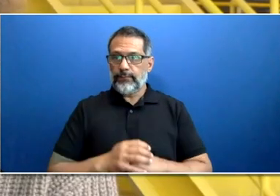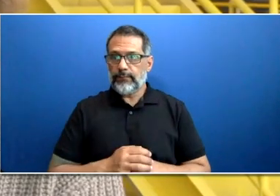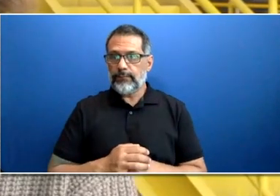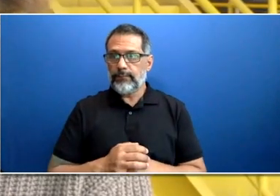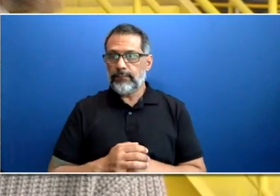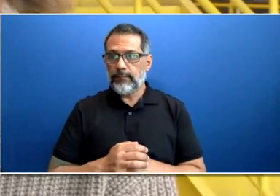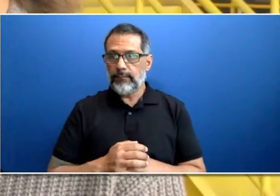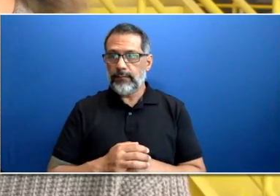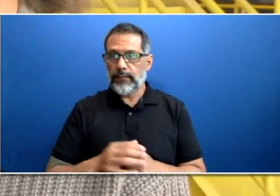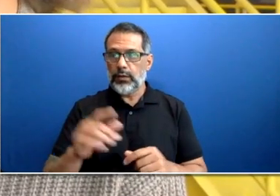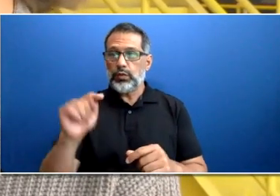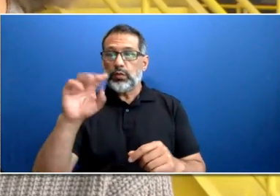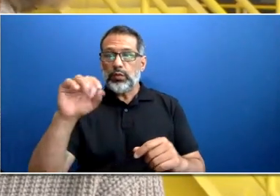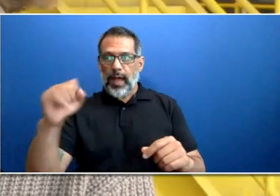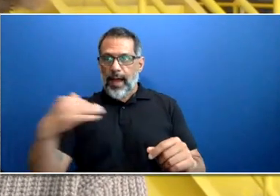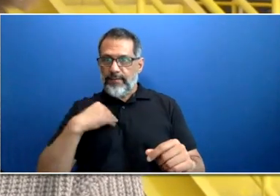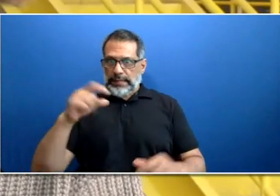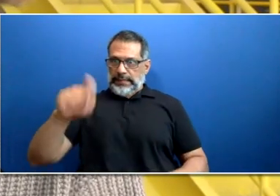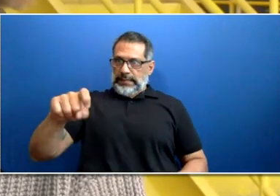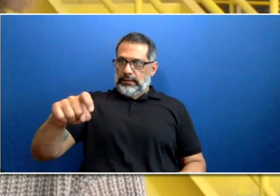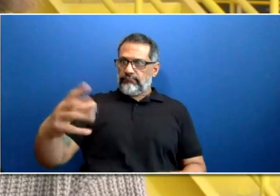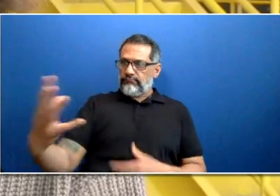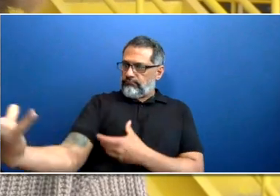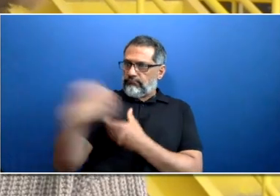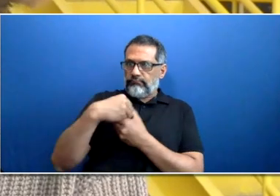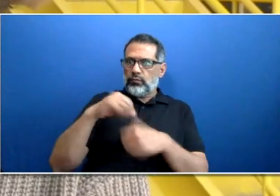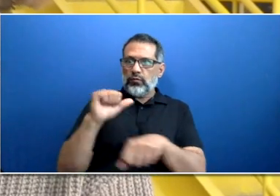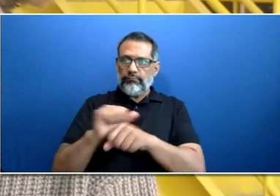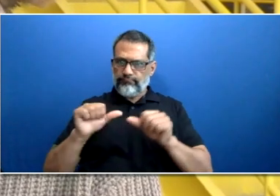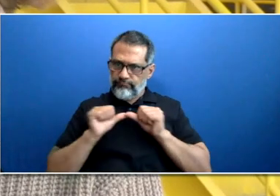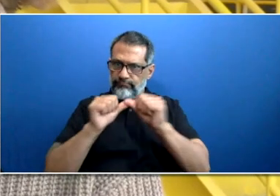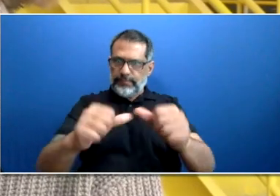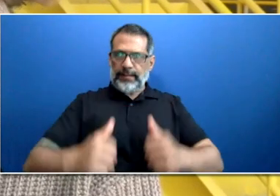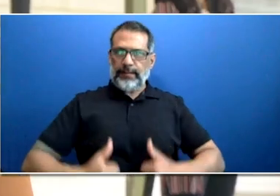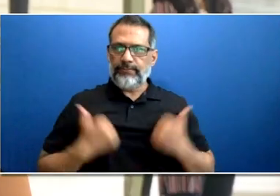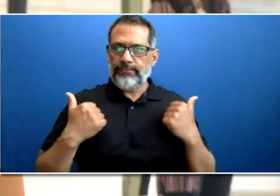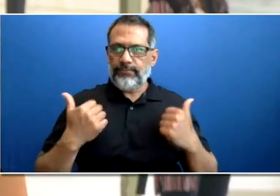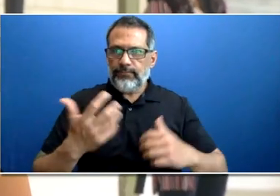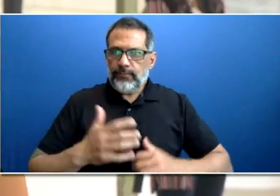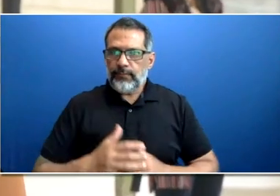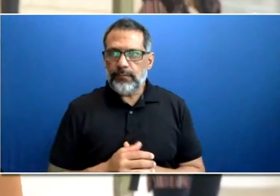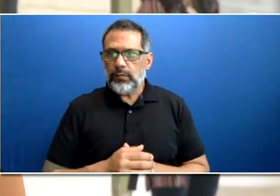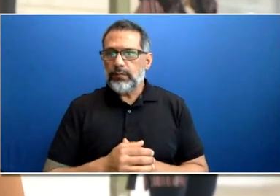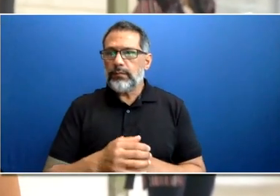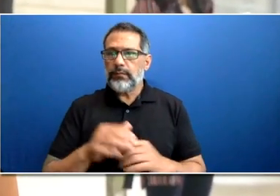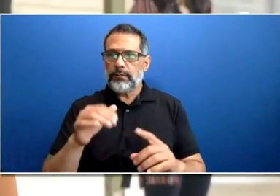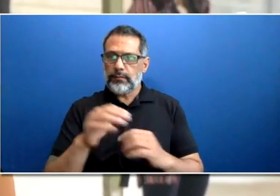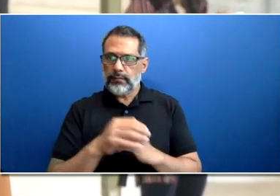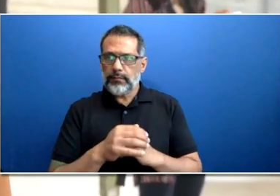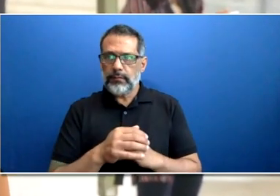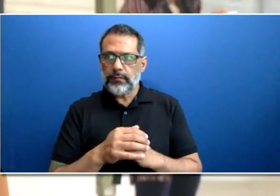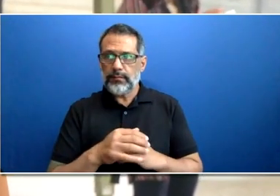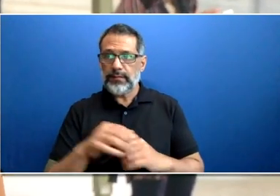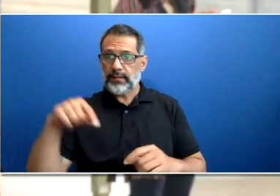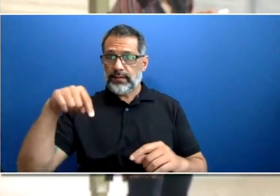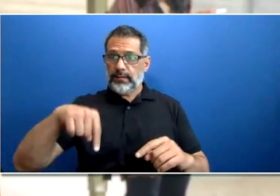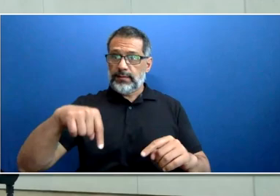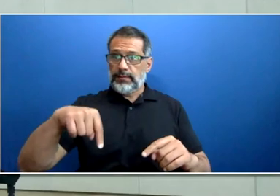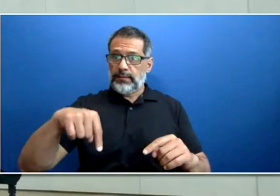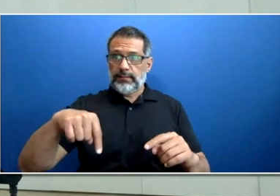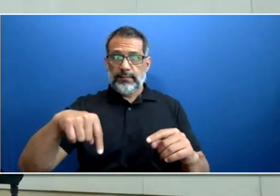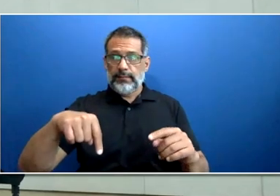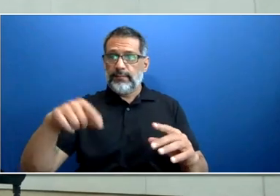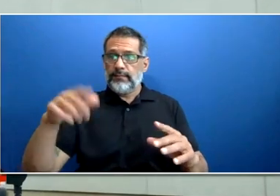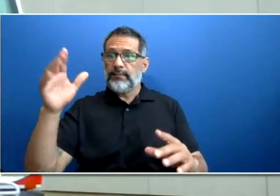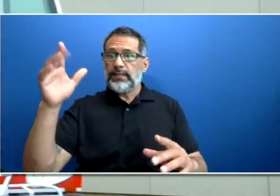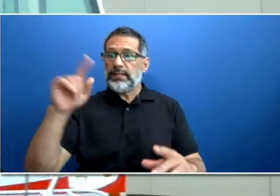development of my knowledge at the TTC was a great asset for my career. You're even more marketable because of the knowledge and